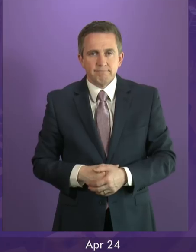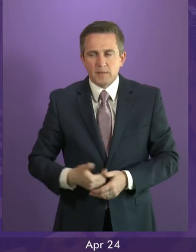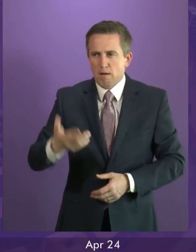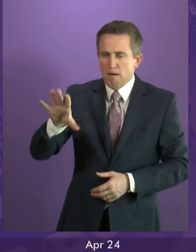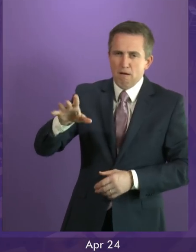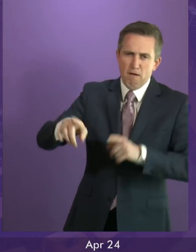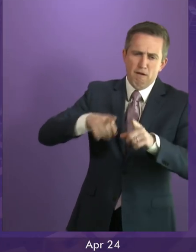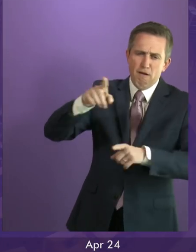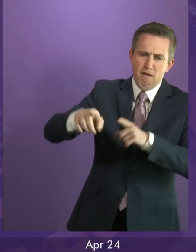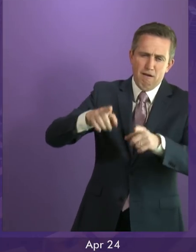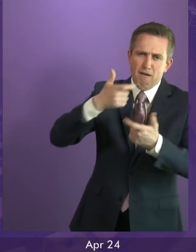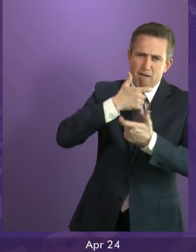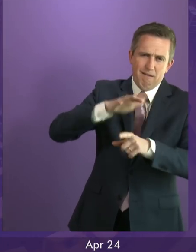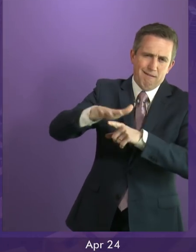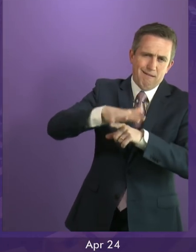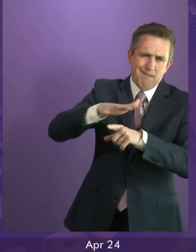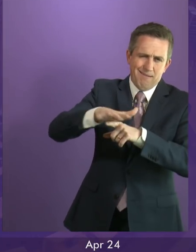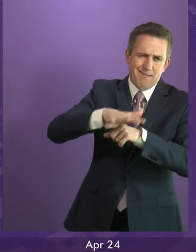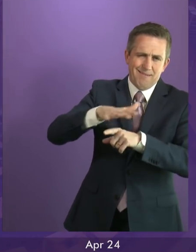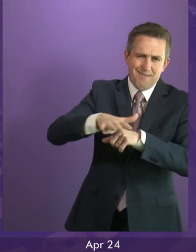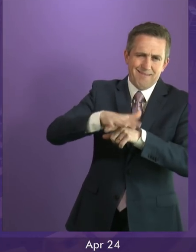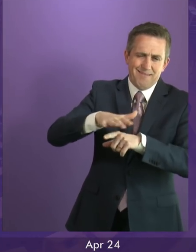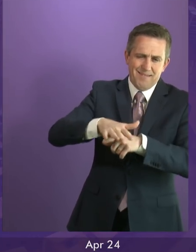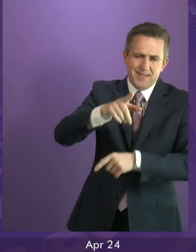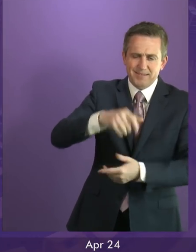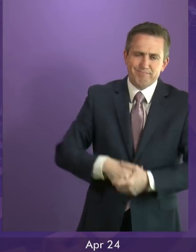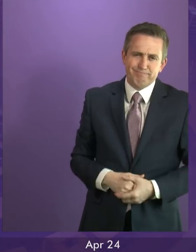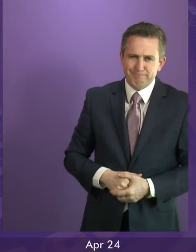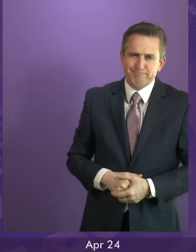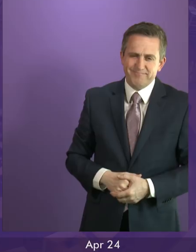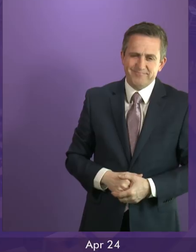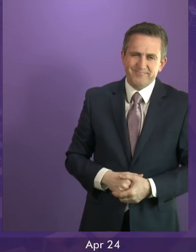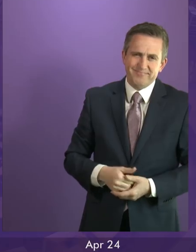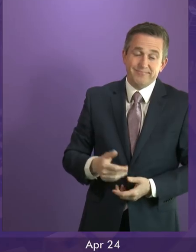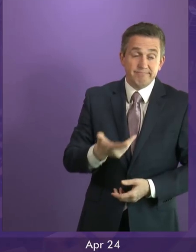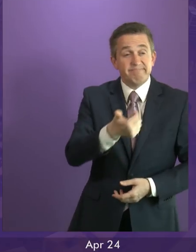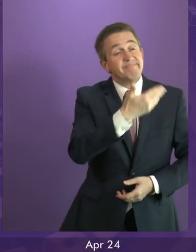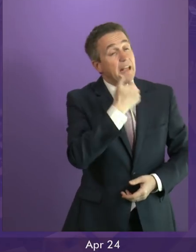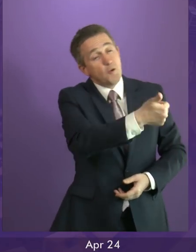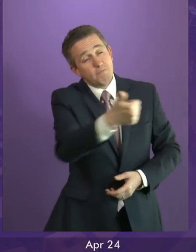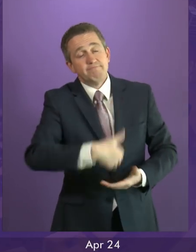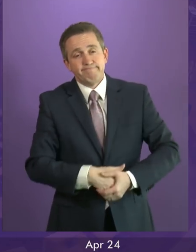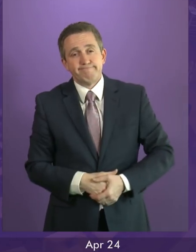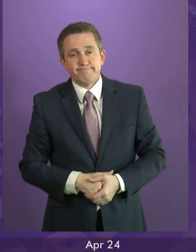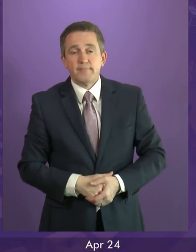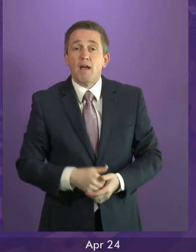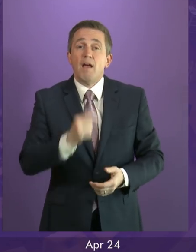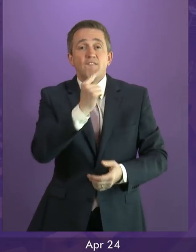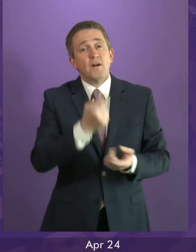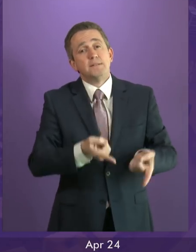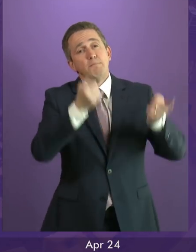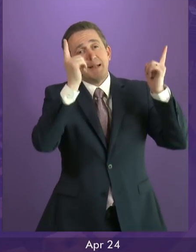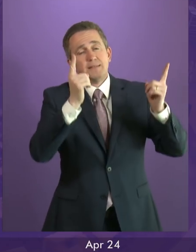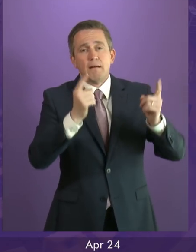statement the